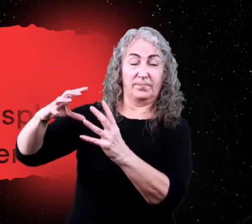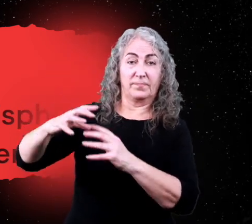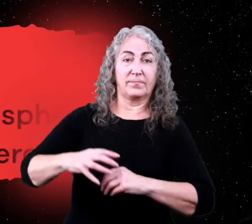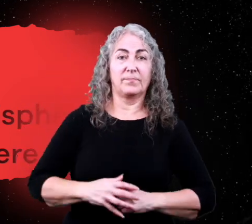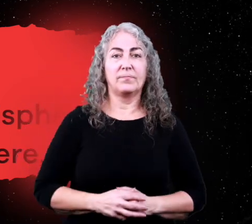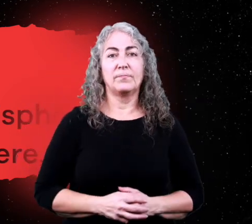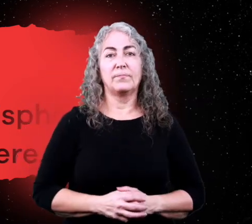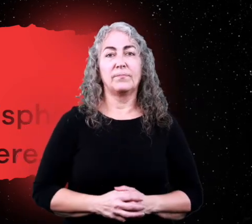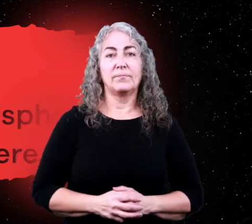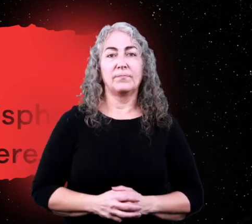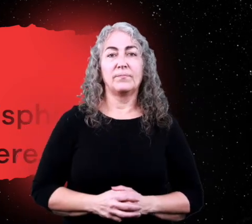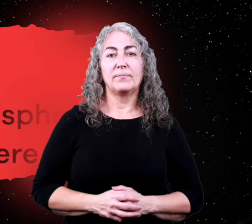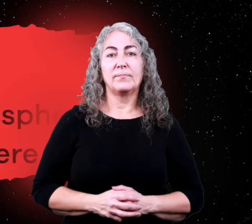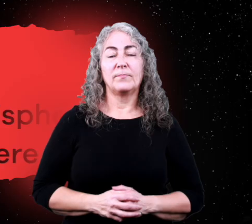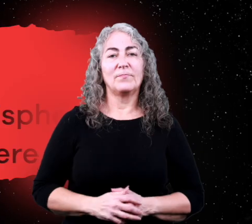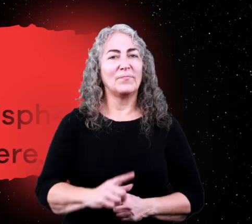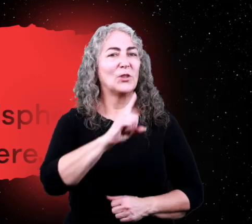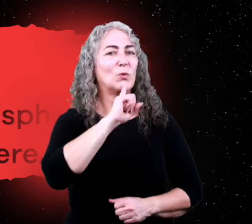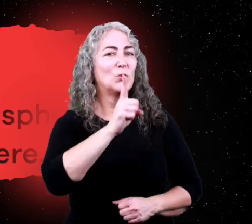hemisphere.